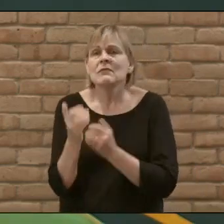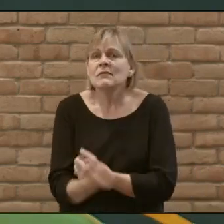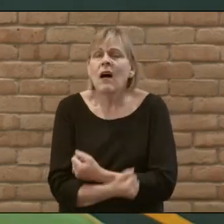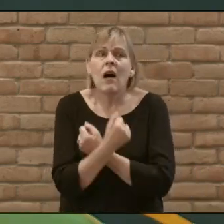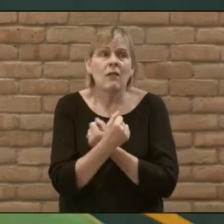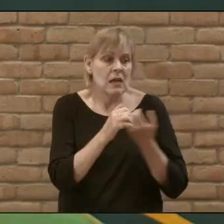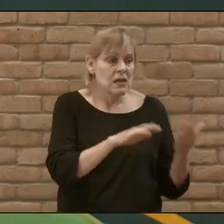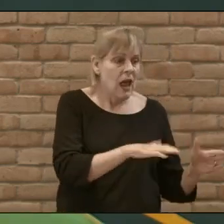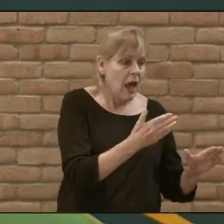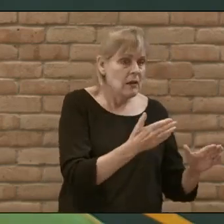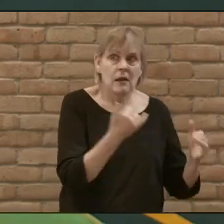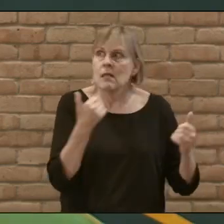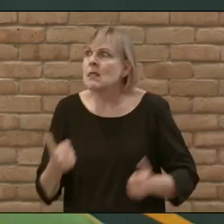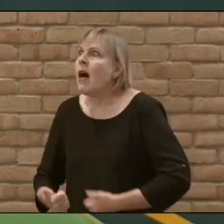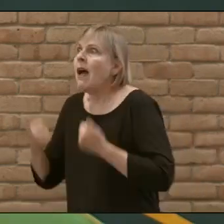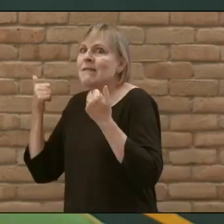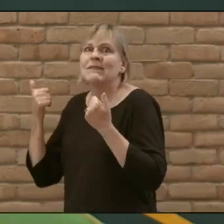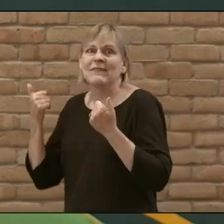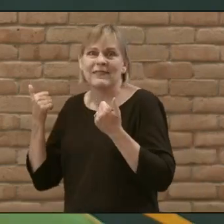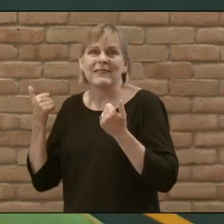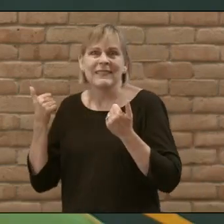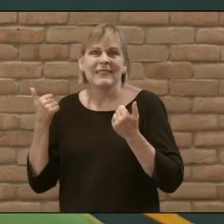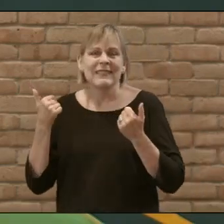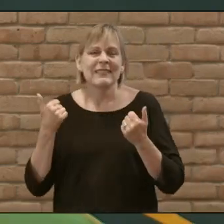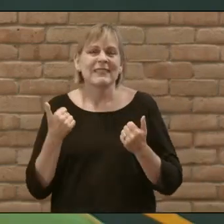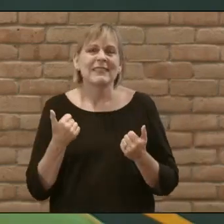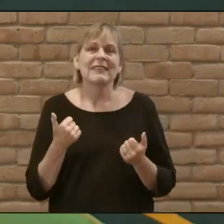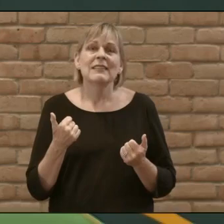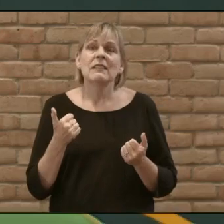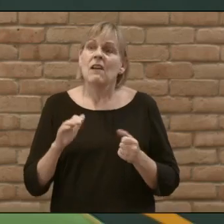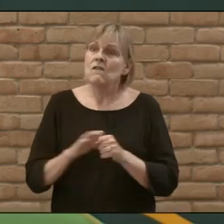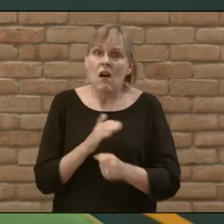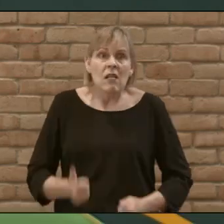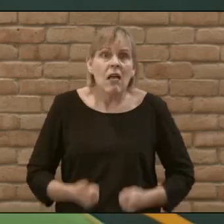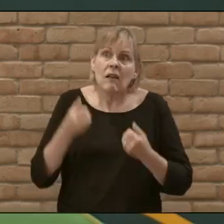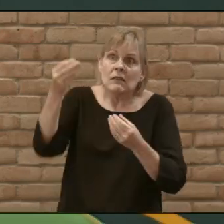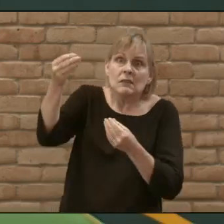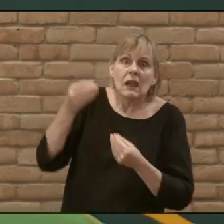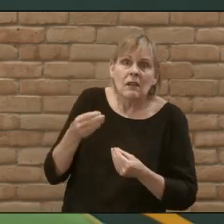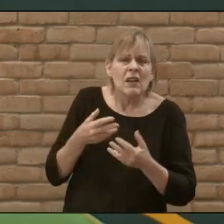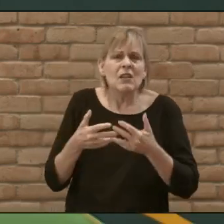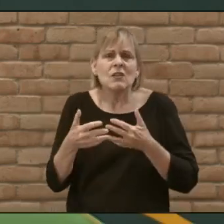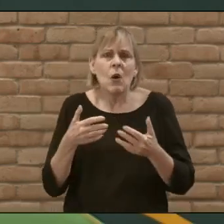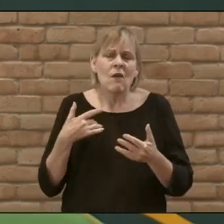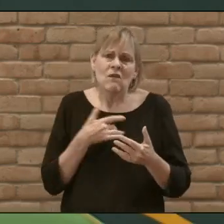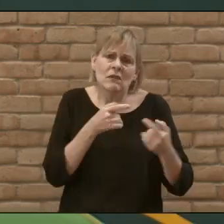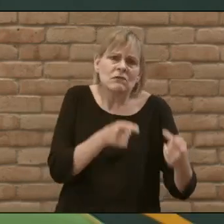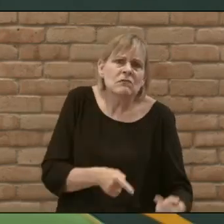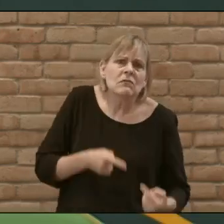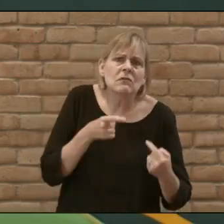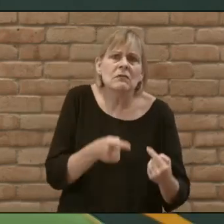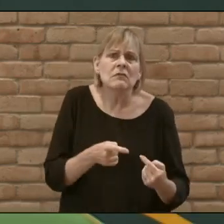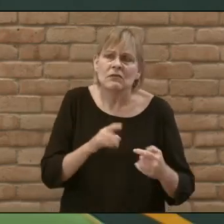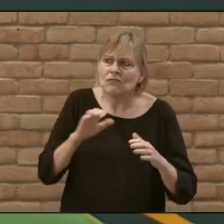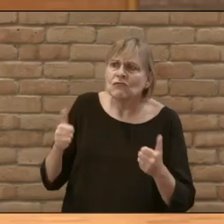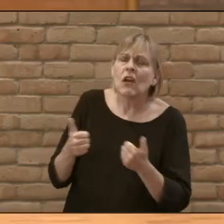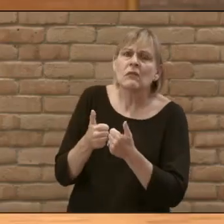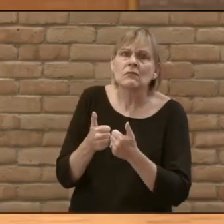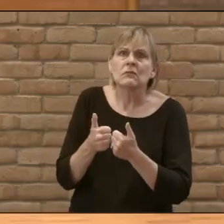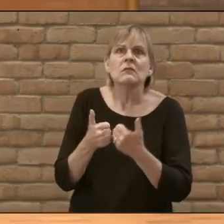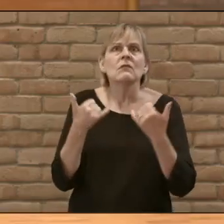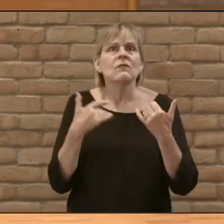from death to life We thank you that you give us a full life now Even in the midst of the struggles and challenges